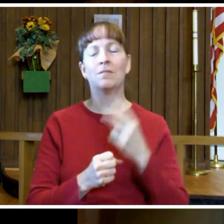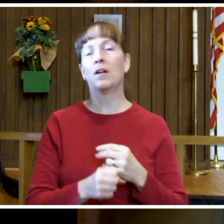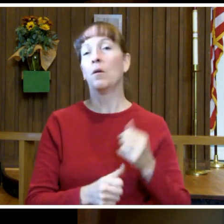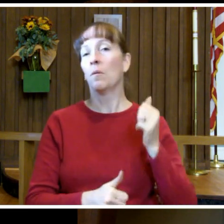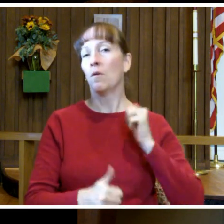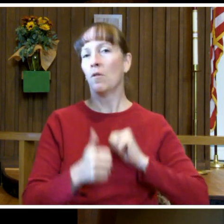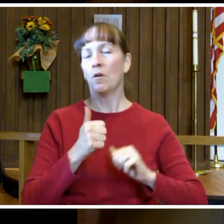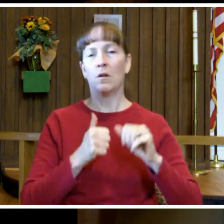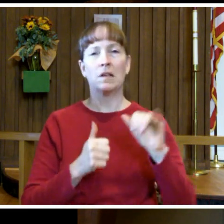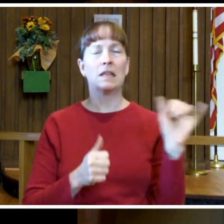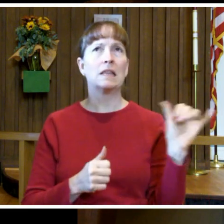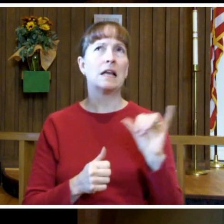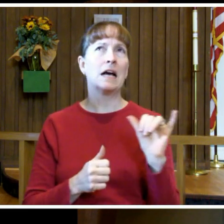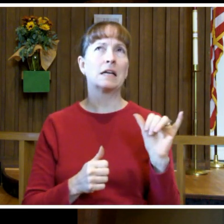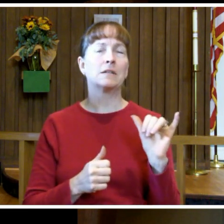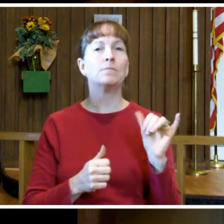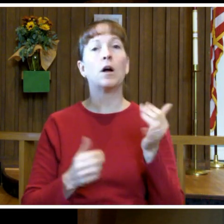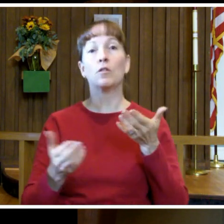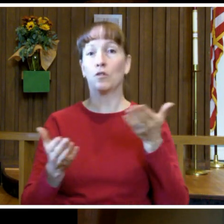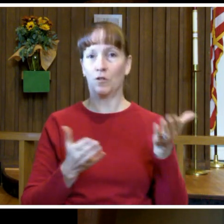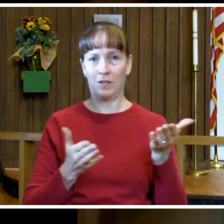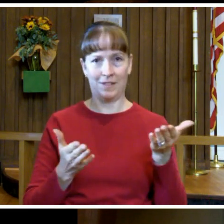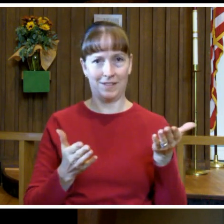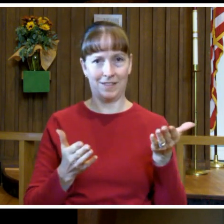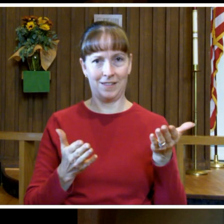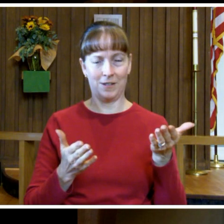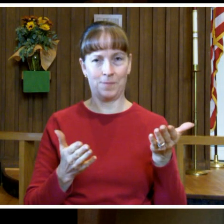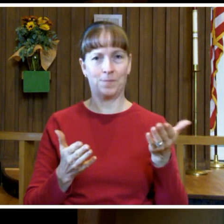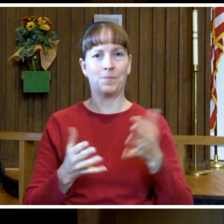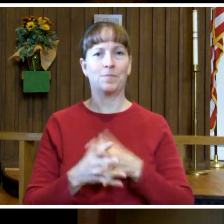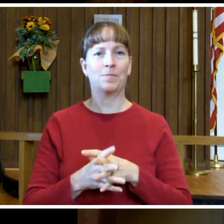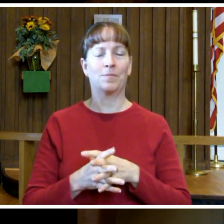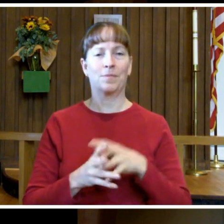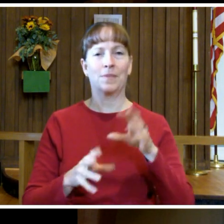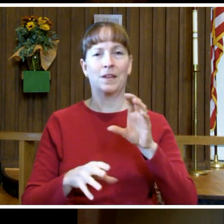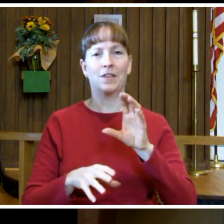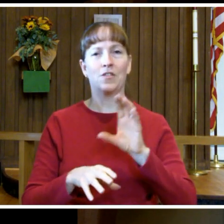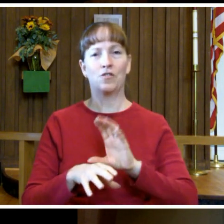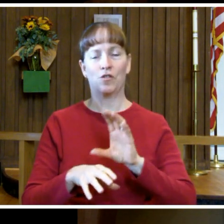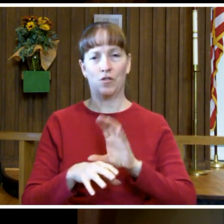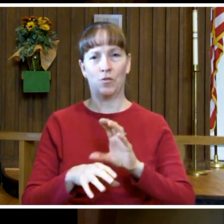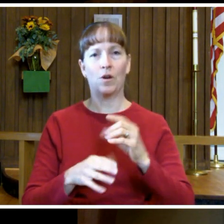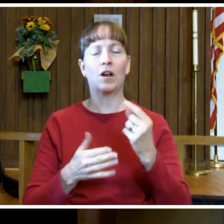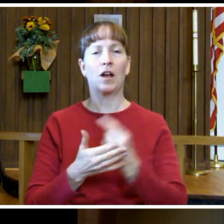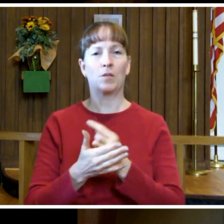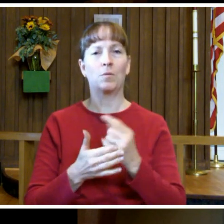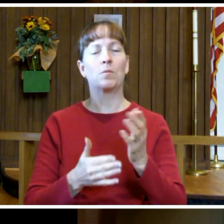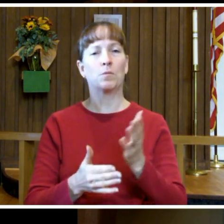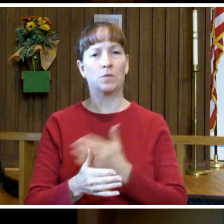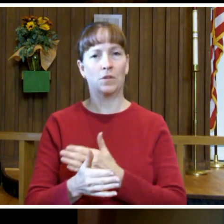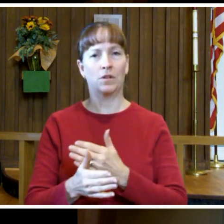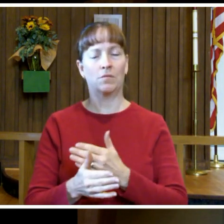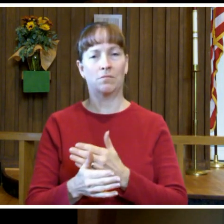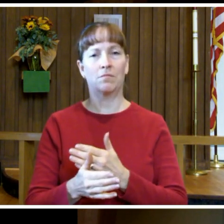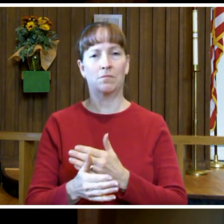like a service in a church where gospel music would be sung.